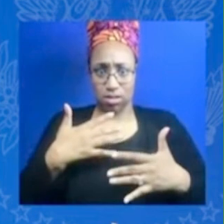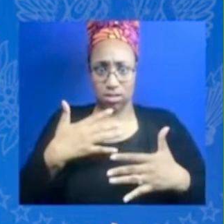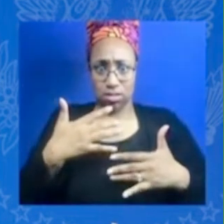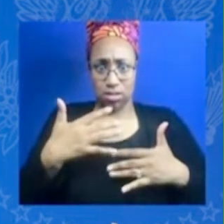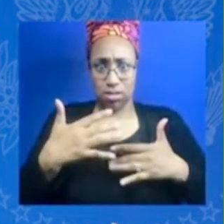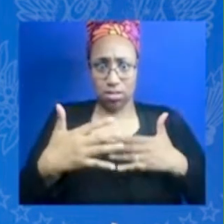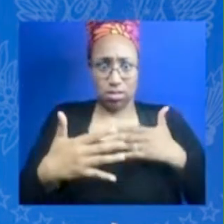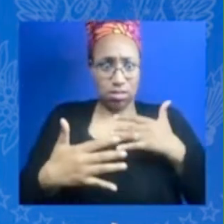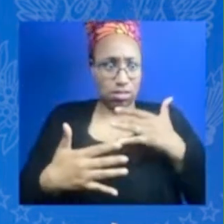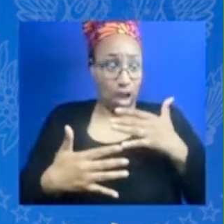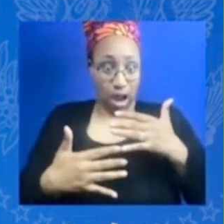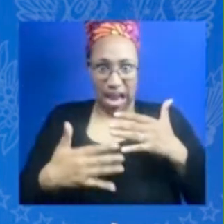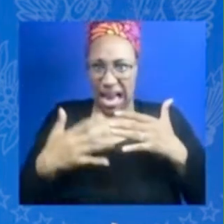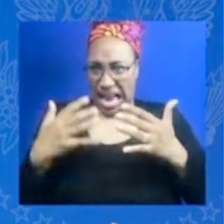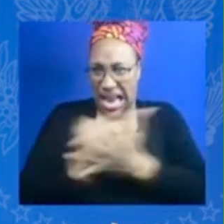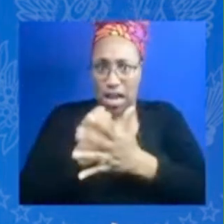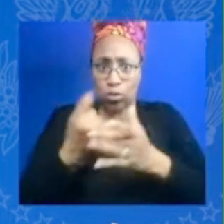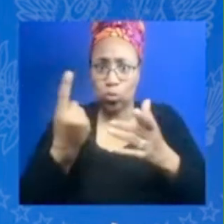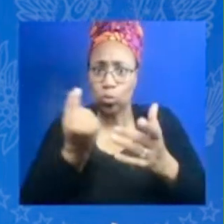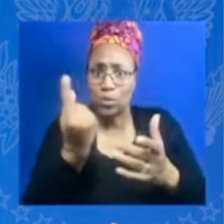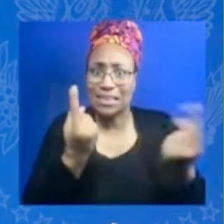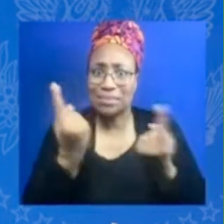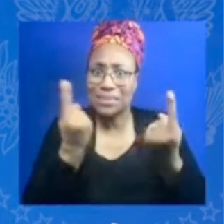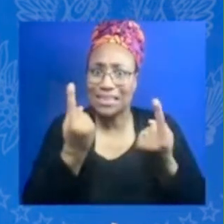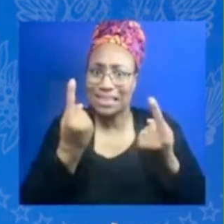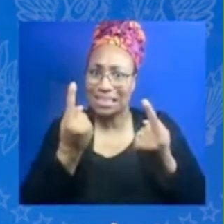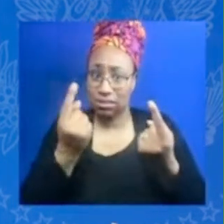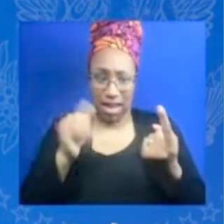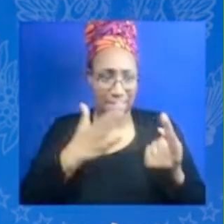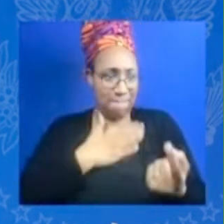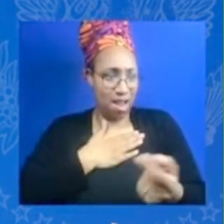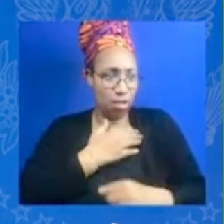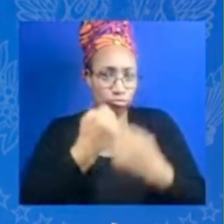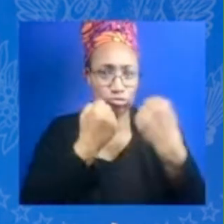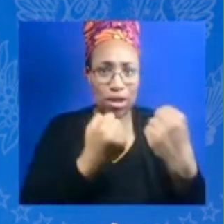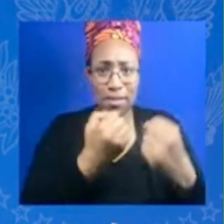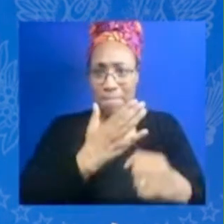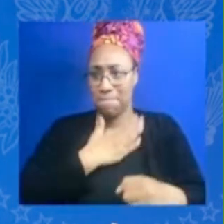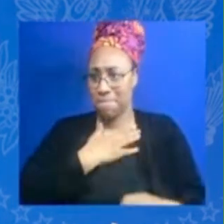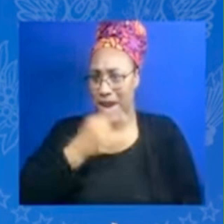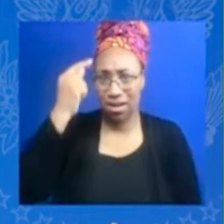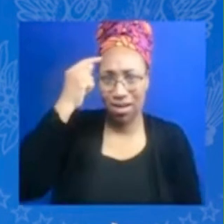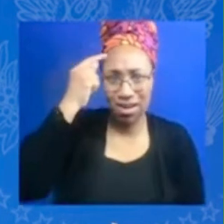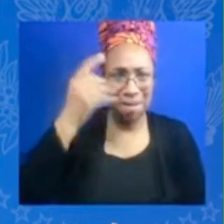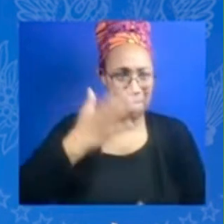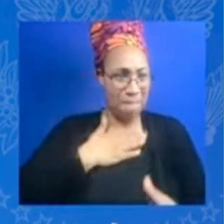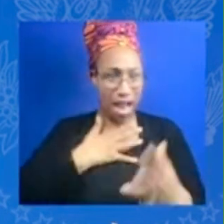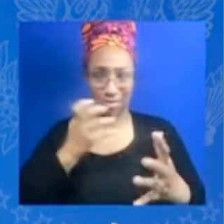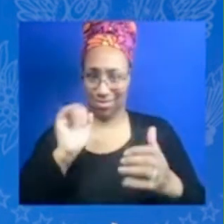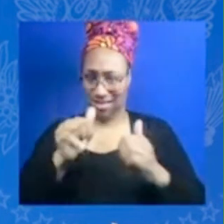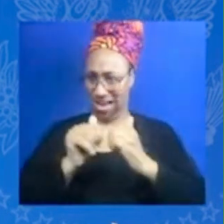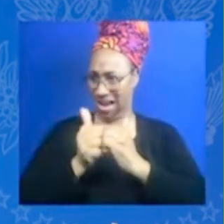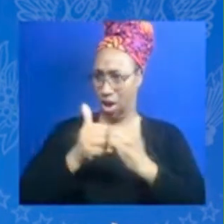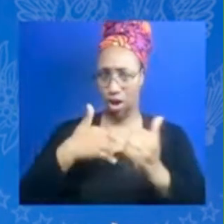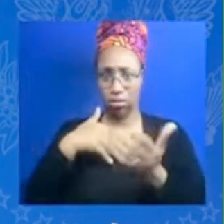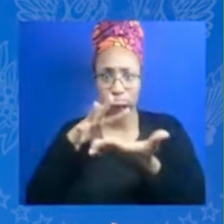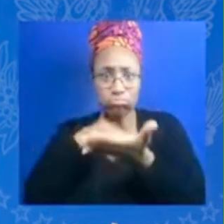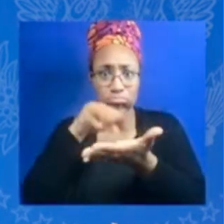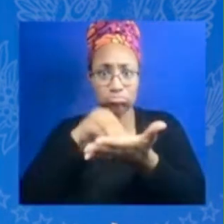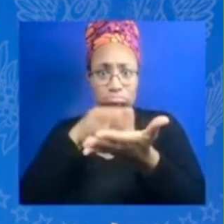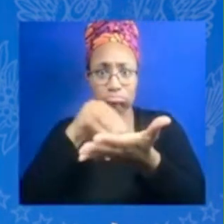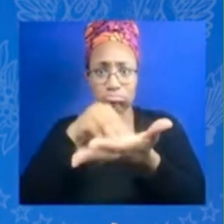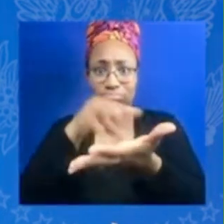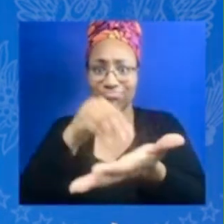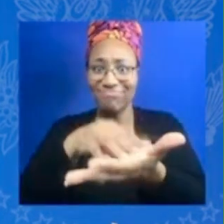and so i learned my strength in this process i also learned my my options and i got i got a chance to